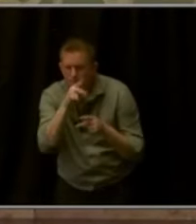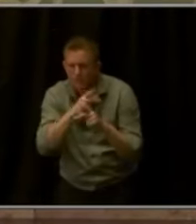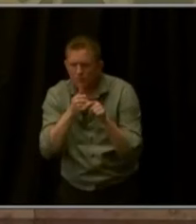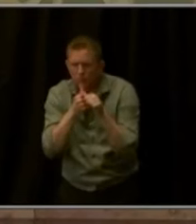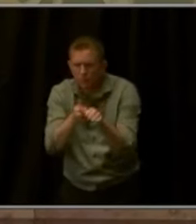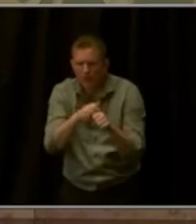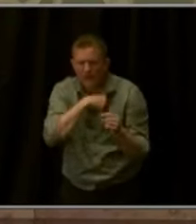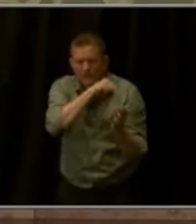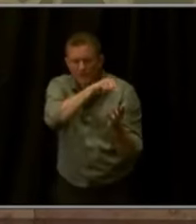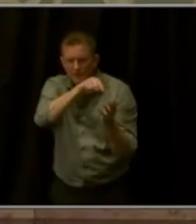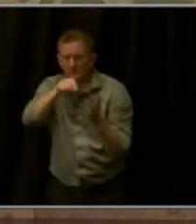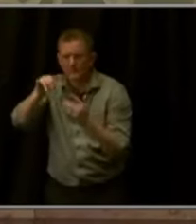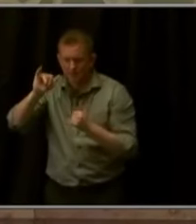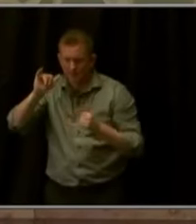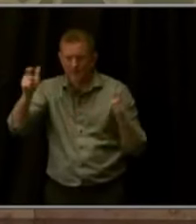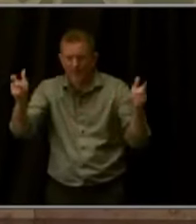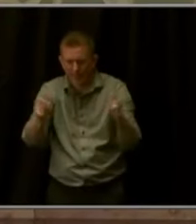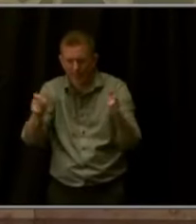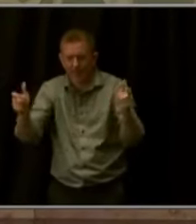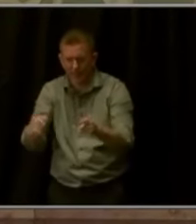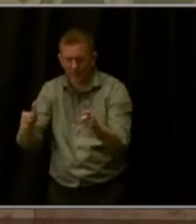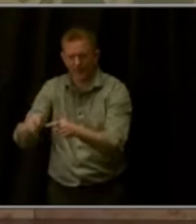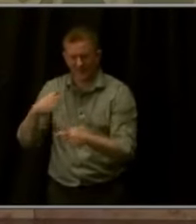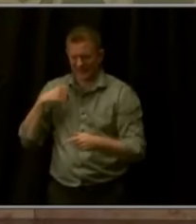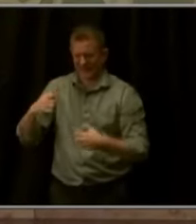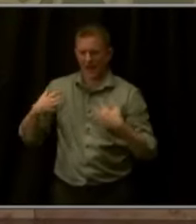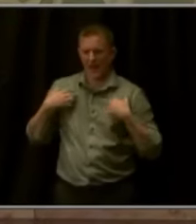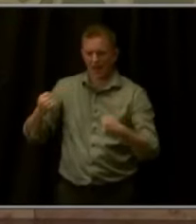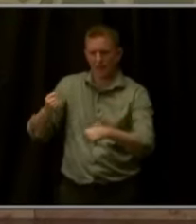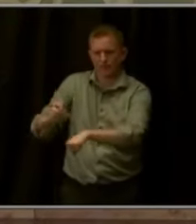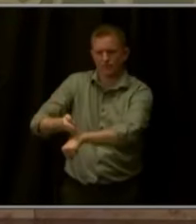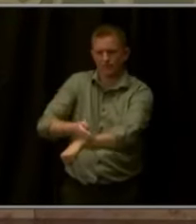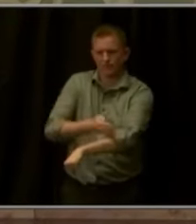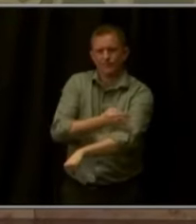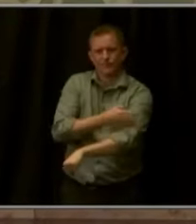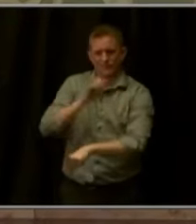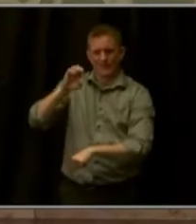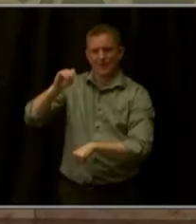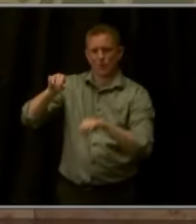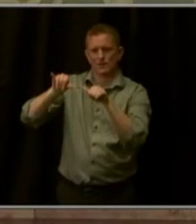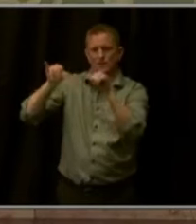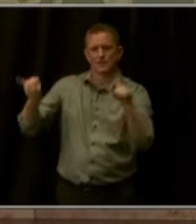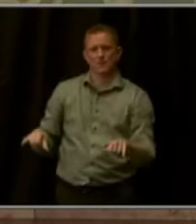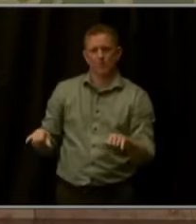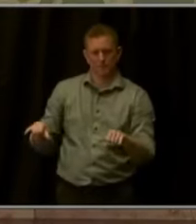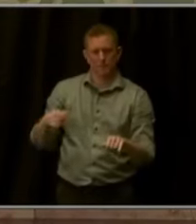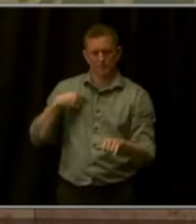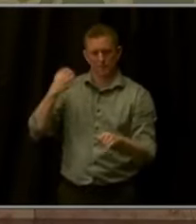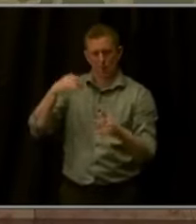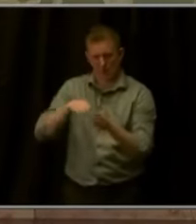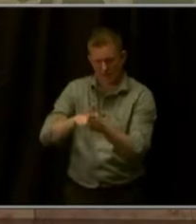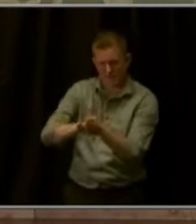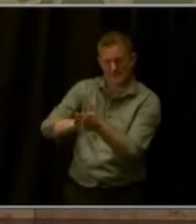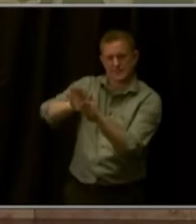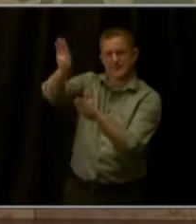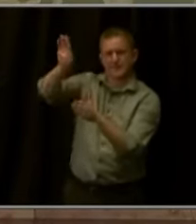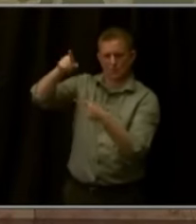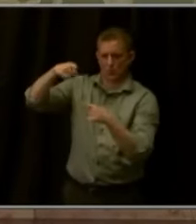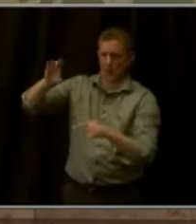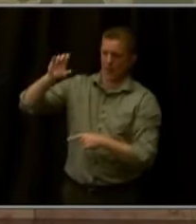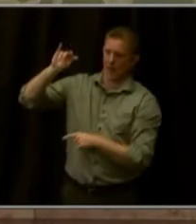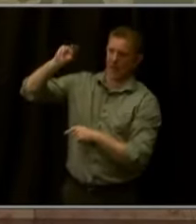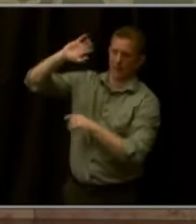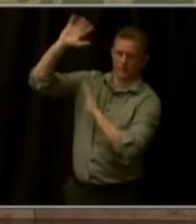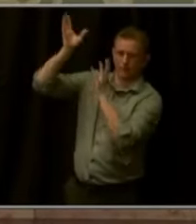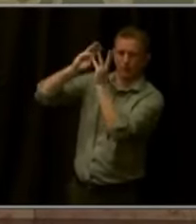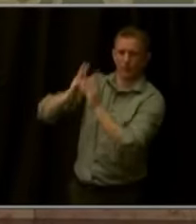soil health, and focusing on ecosystem resiliency in the face of an ever-changing climate. We're strengthening native